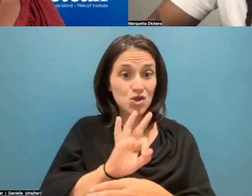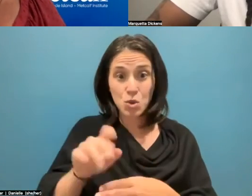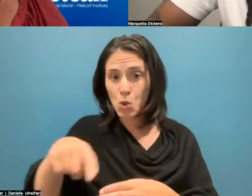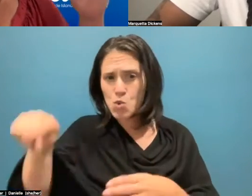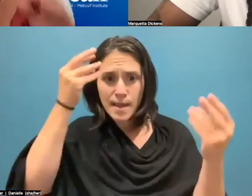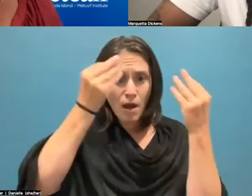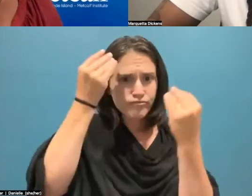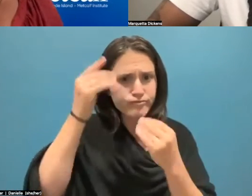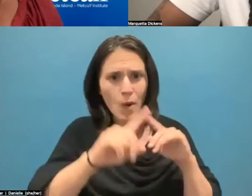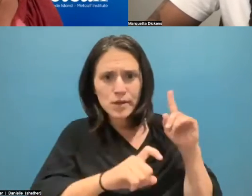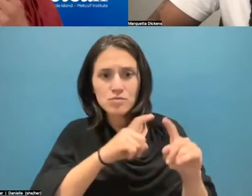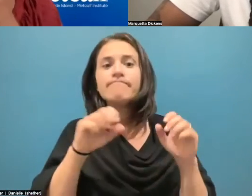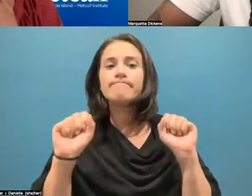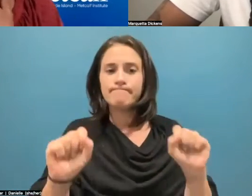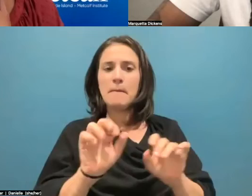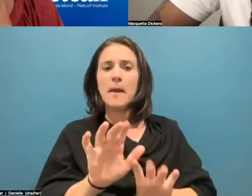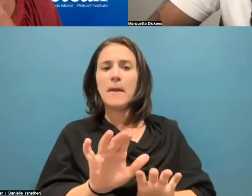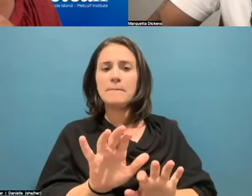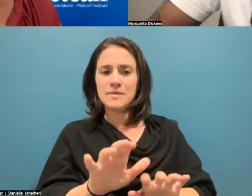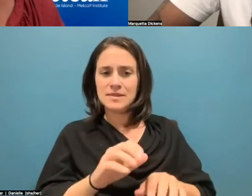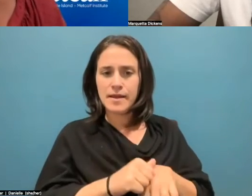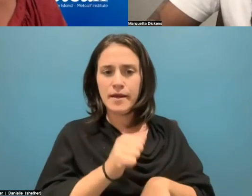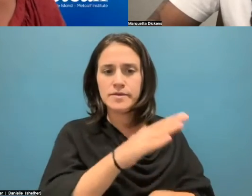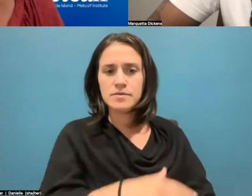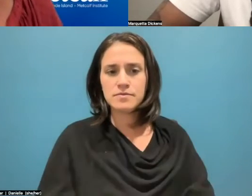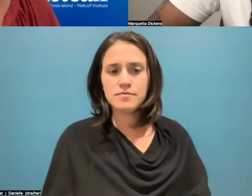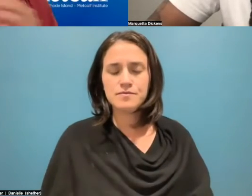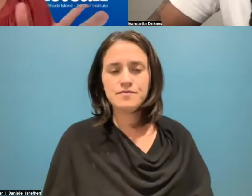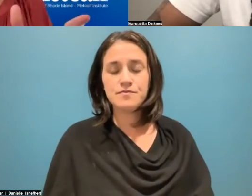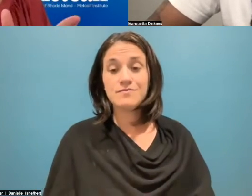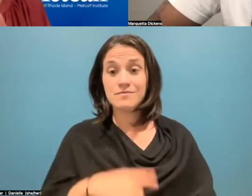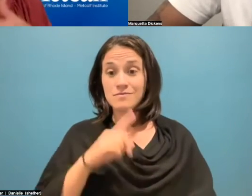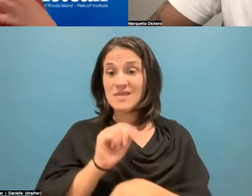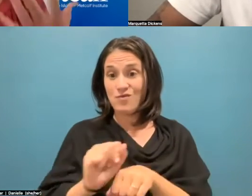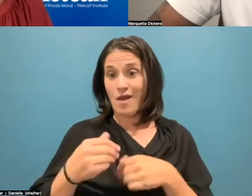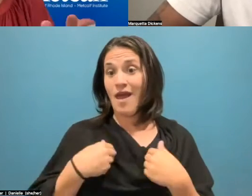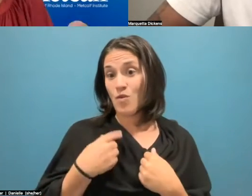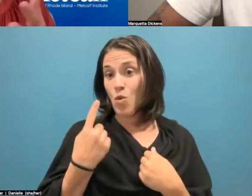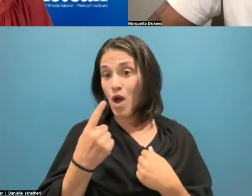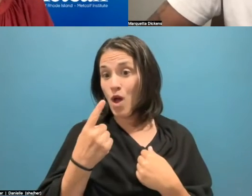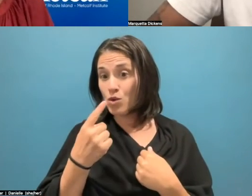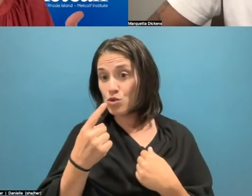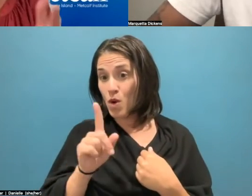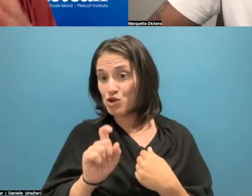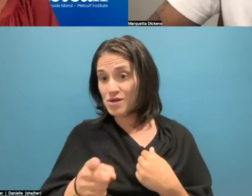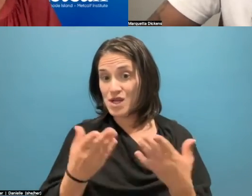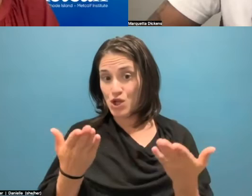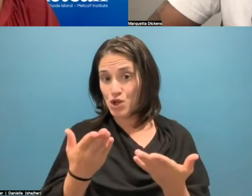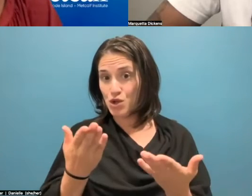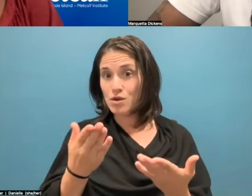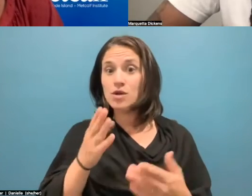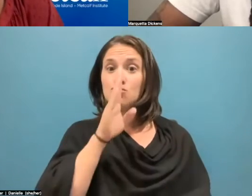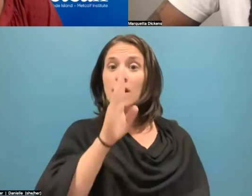to do that. And actually, I'm just going to pull out one of the, because we have a question and it's directly asked to you.